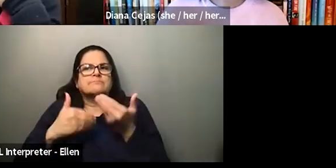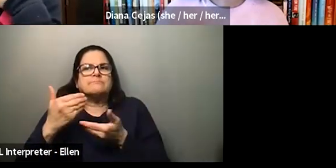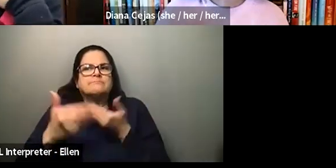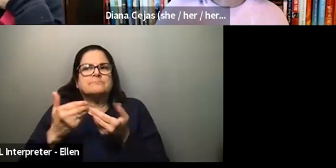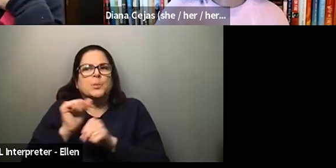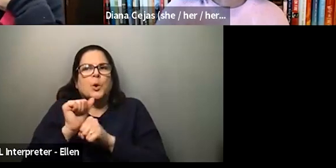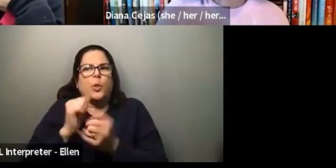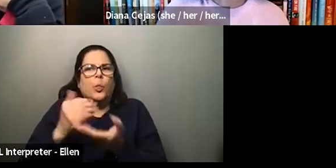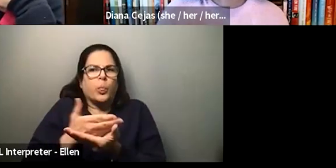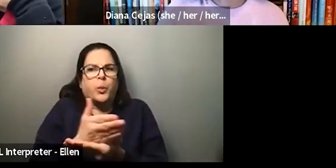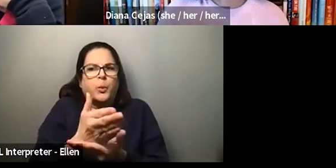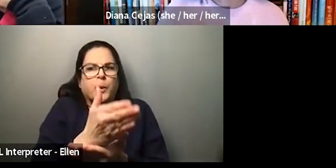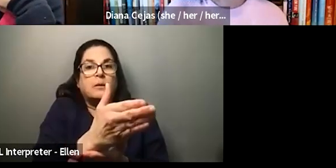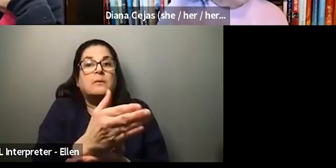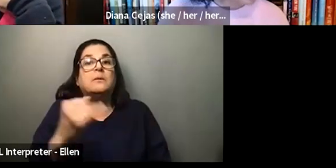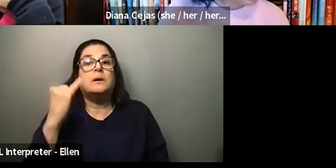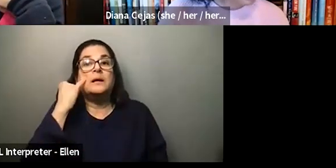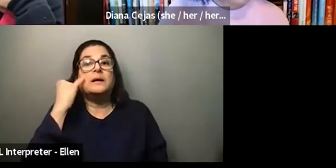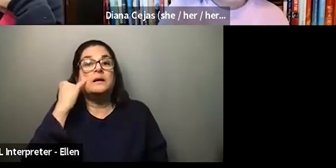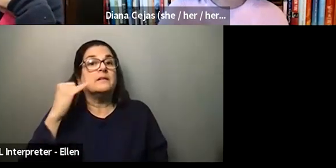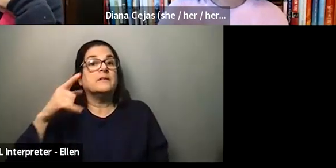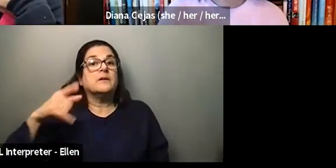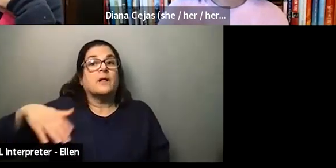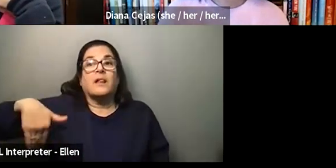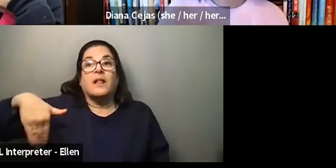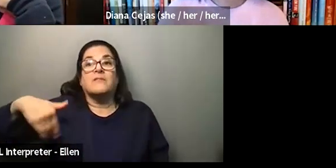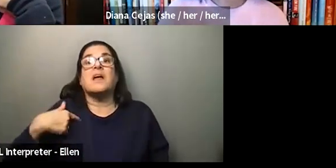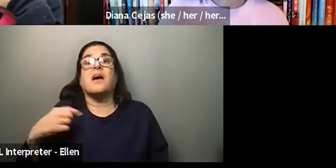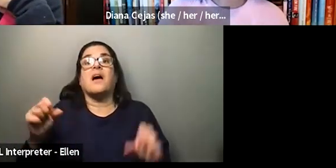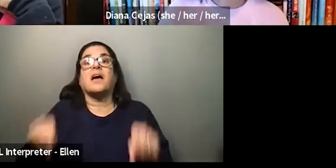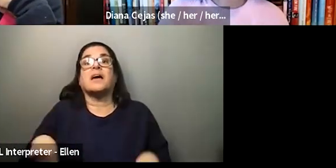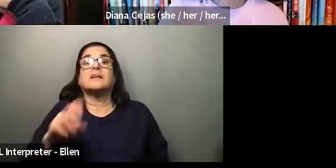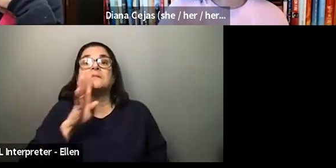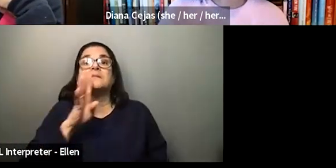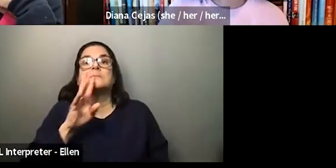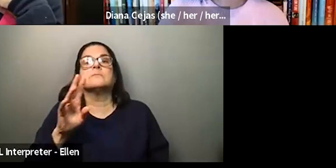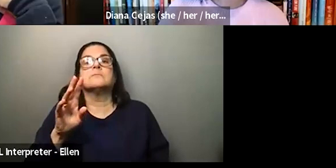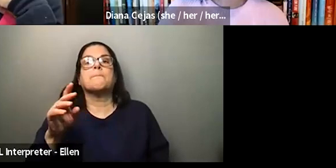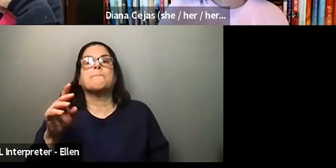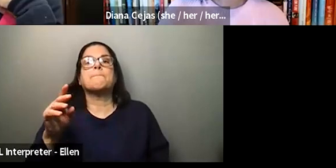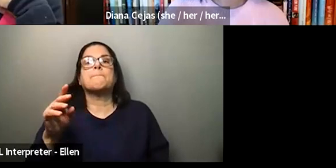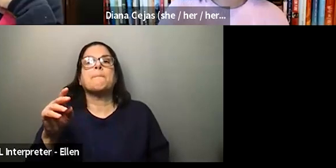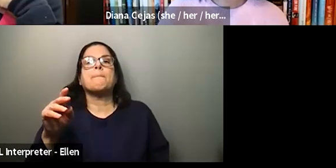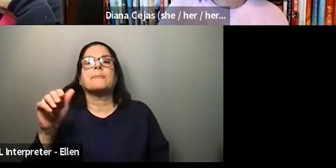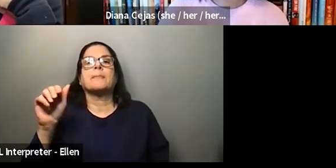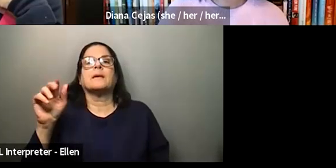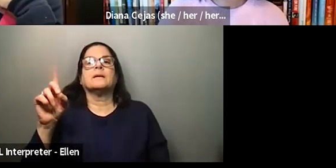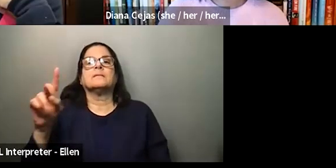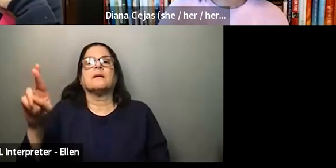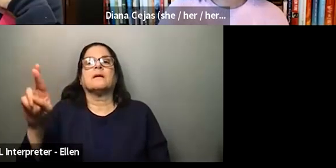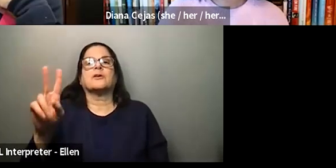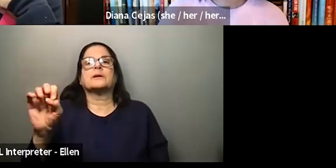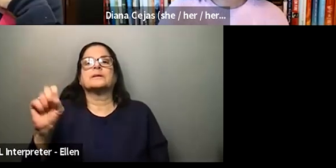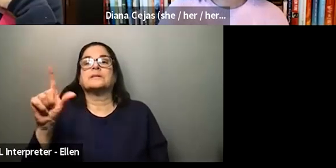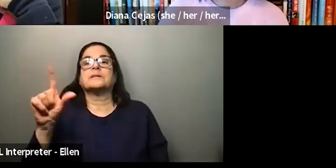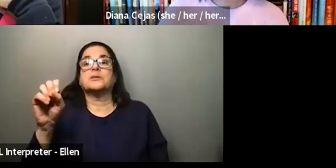And I can start, if somebody else doesn't unmute, I can say part of, part of this is first, I had to understand